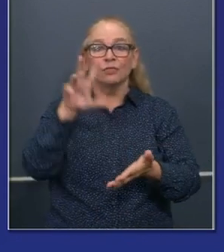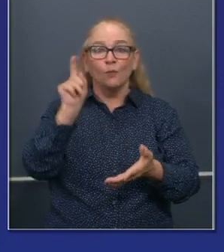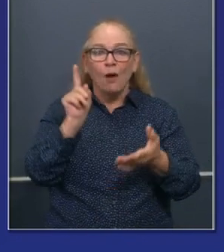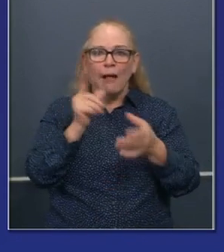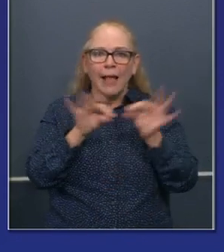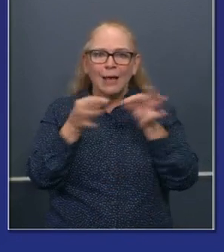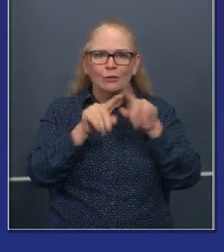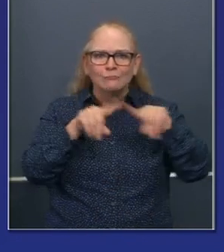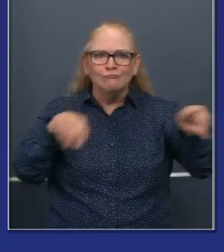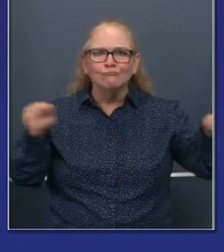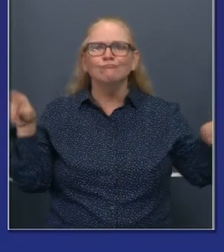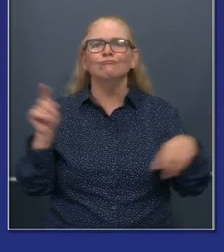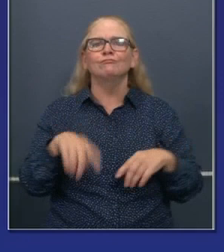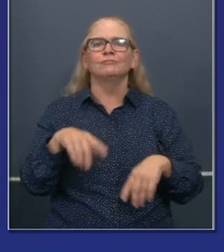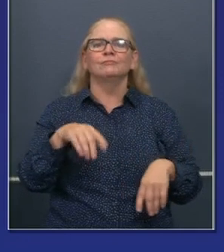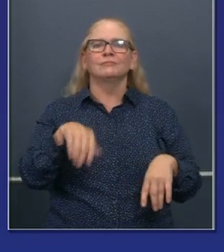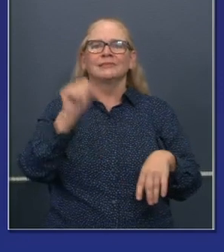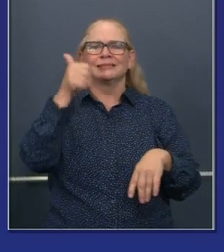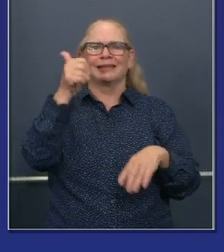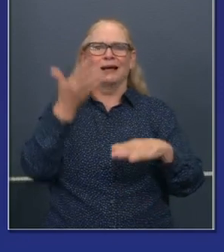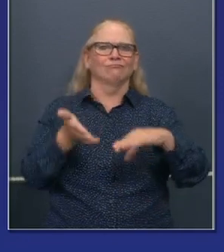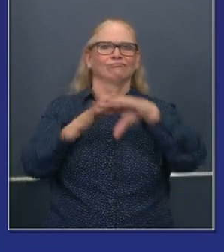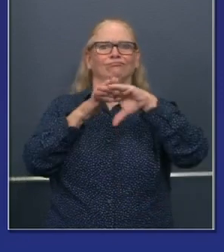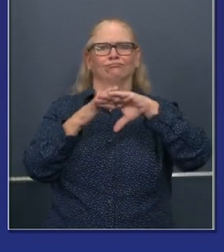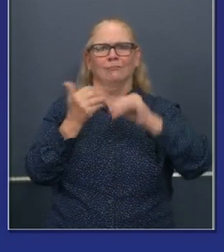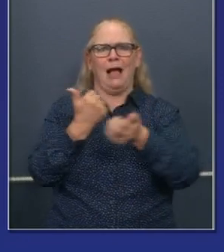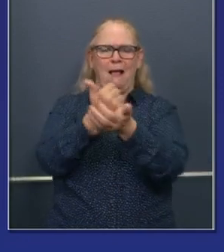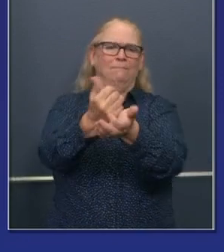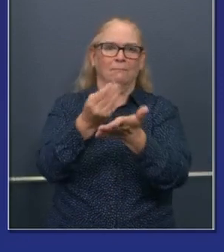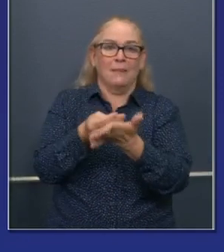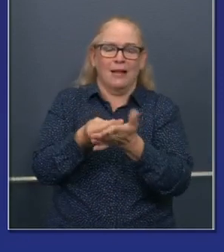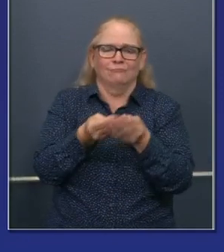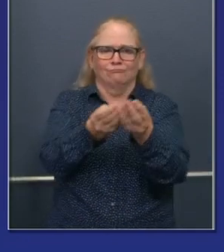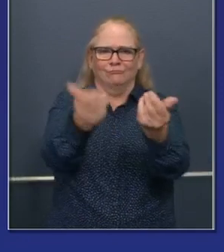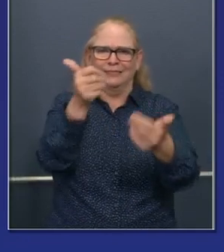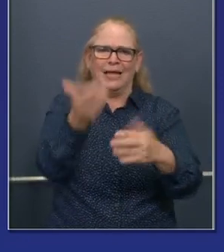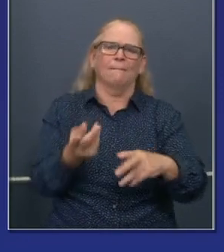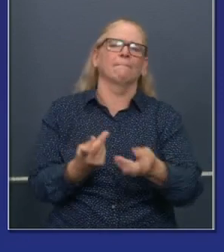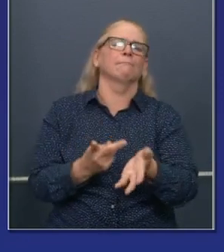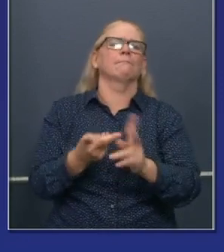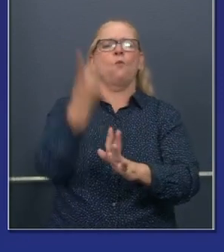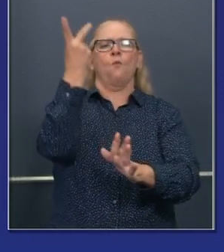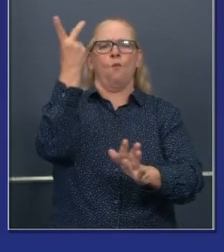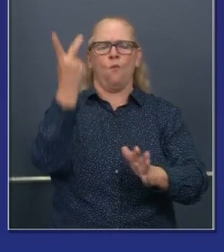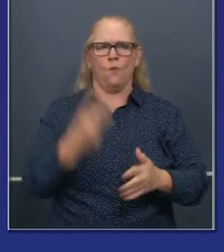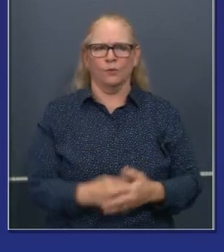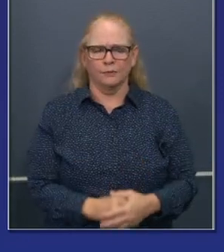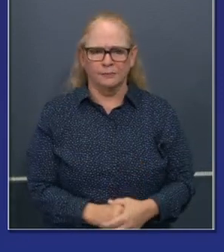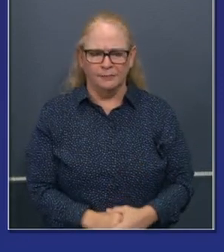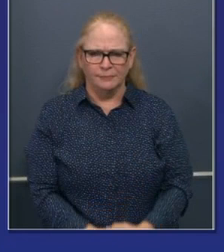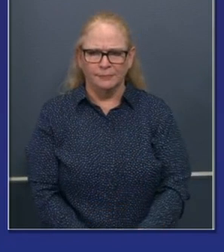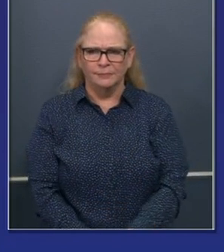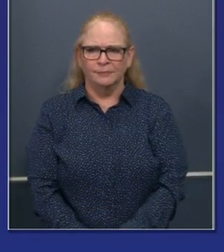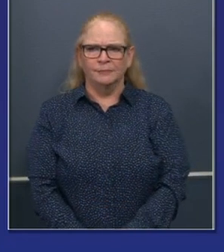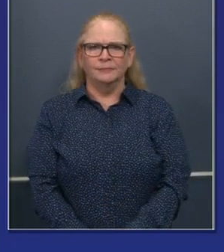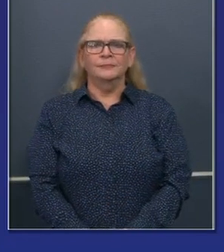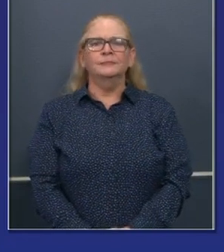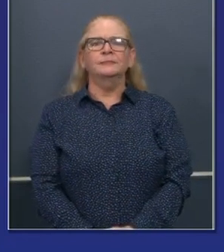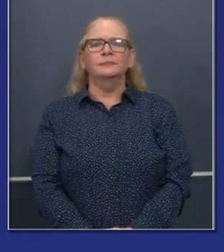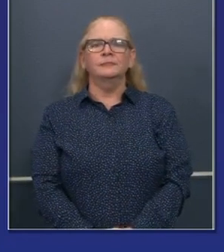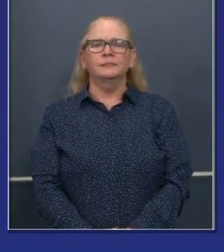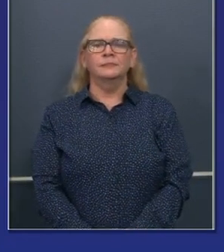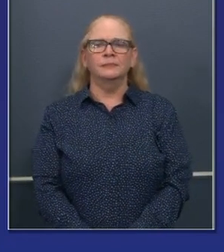financing assistance since the beginning of this pandemic, but it's also the backbone of our small business supports in the state, this network